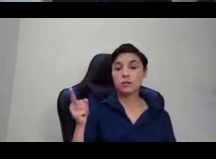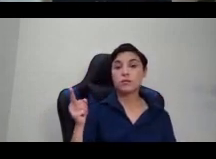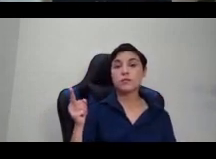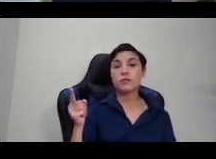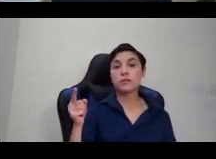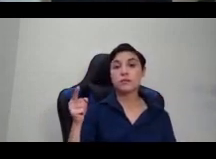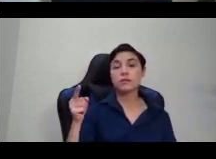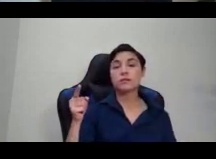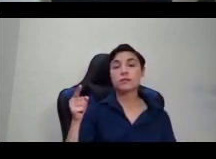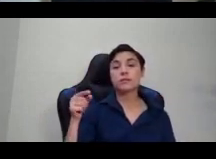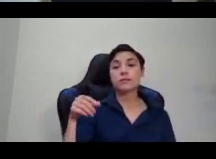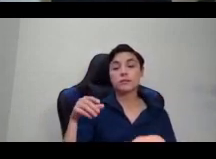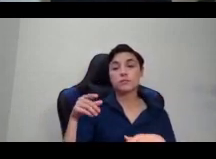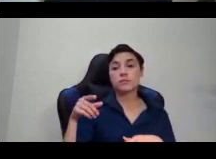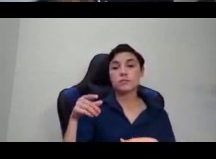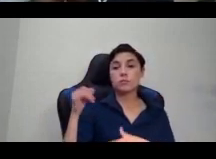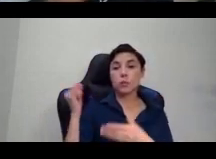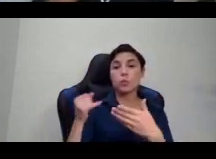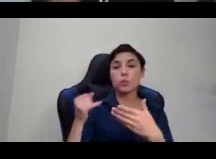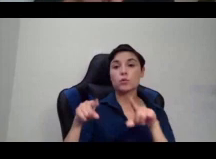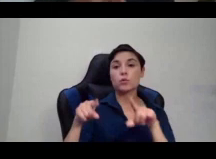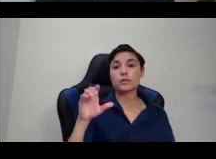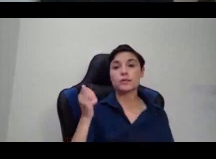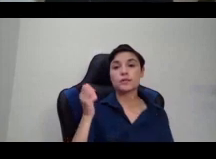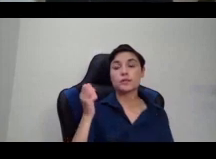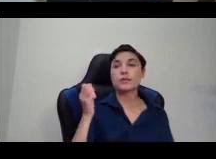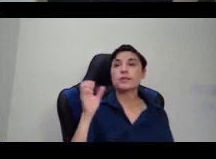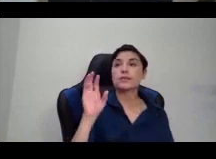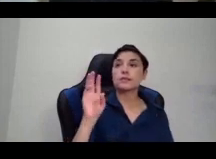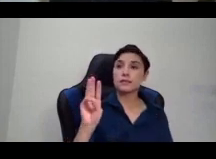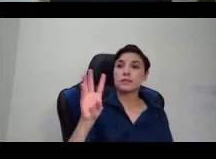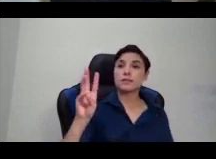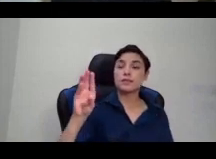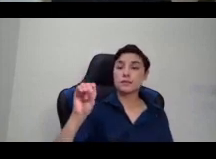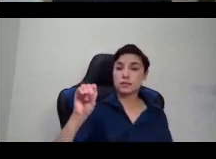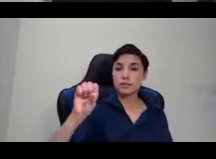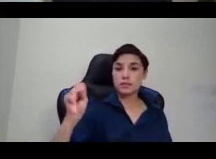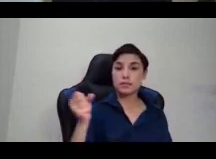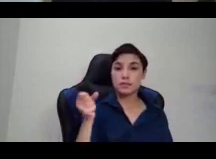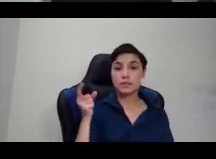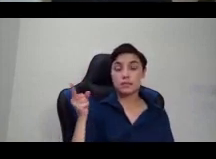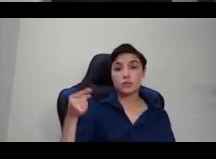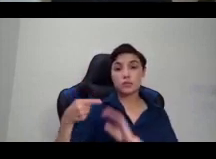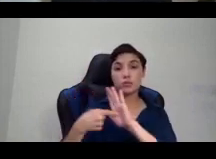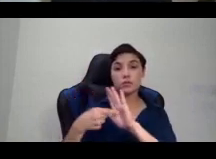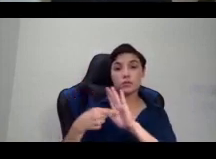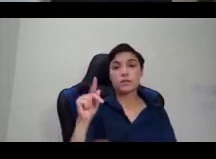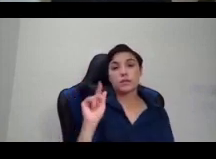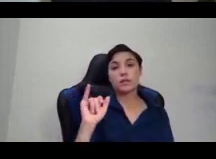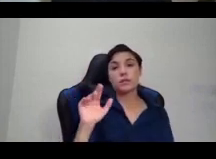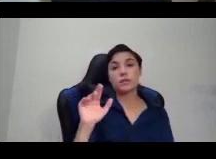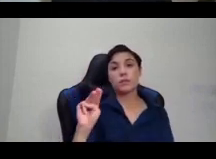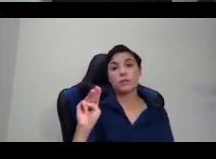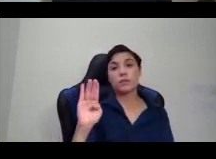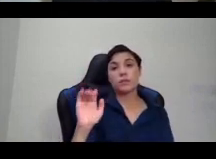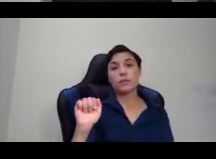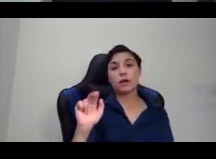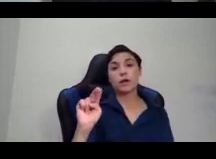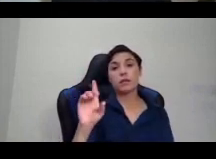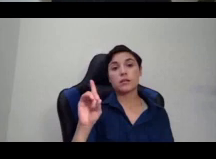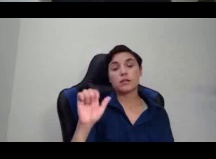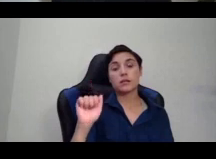1660s. This person in this image here is a kimbanda. Kimbanda were not only